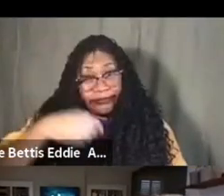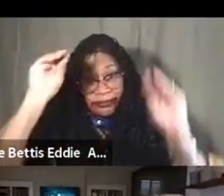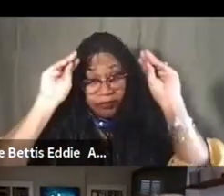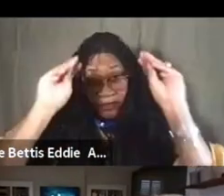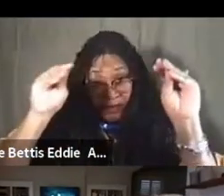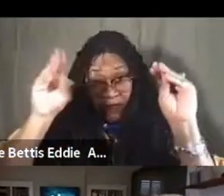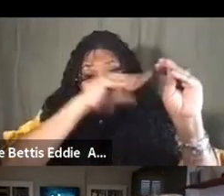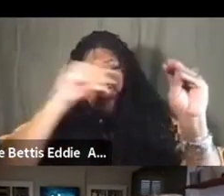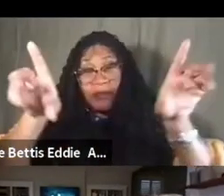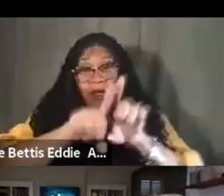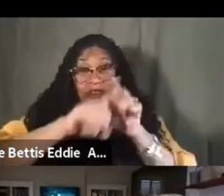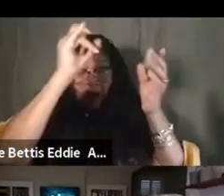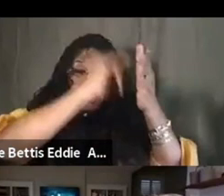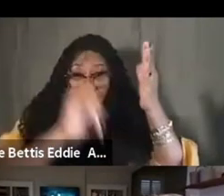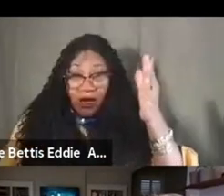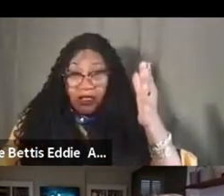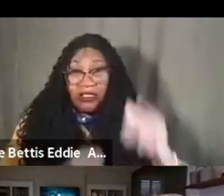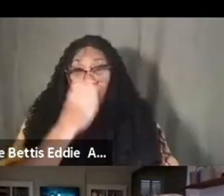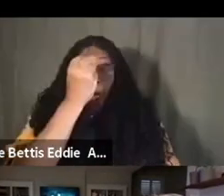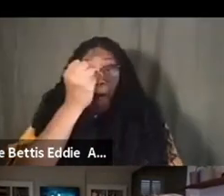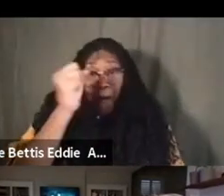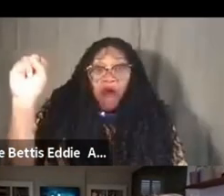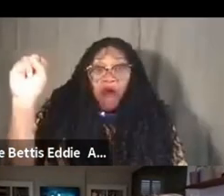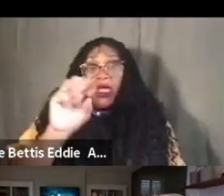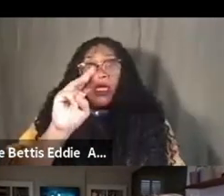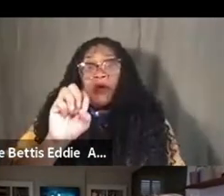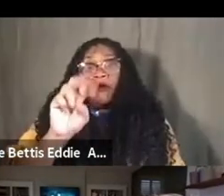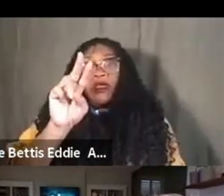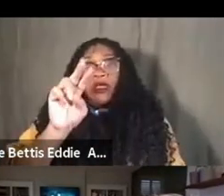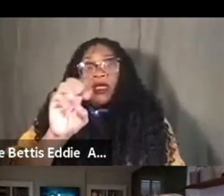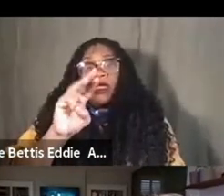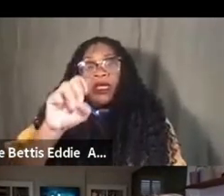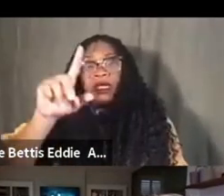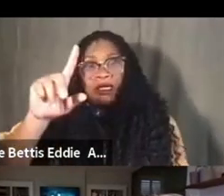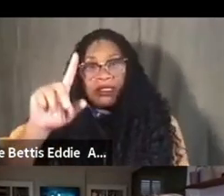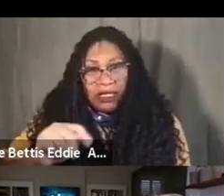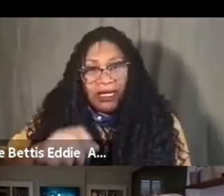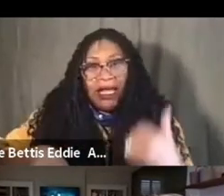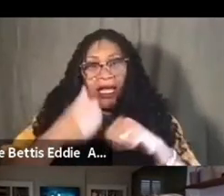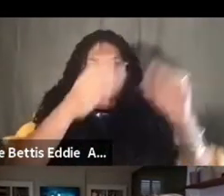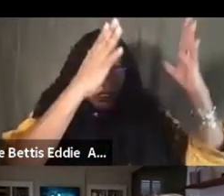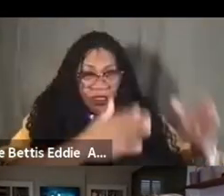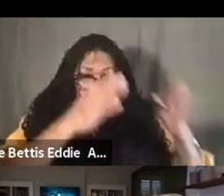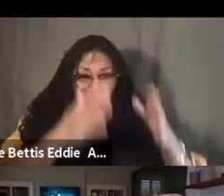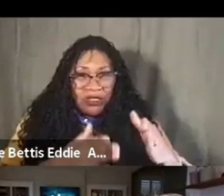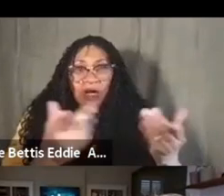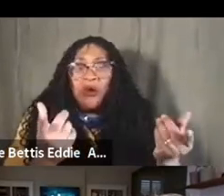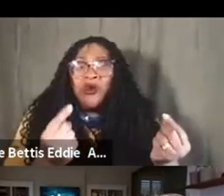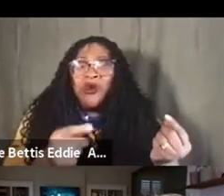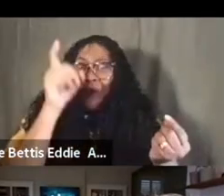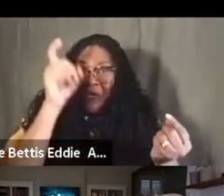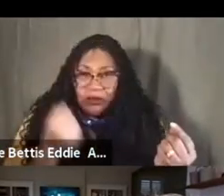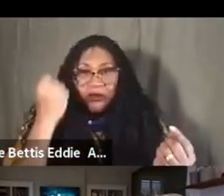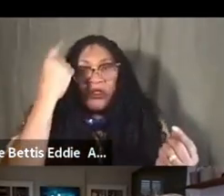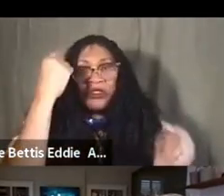has many, there's many roles that you can play in movement, and each and every one of us needs to understand the roles that we